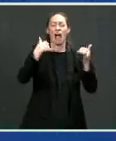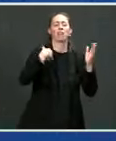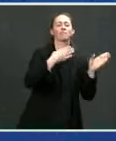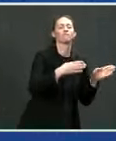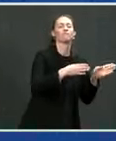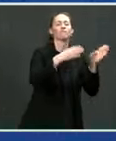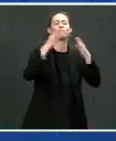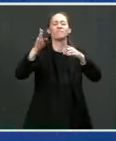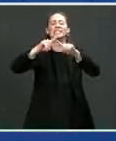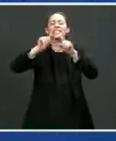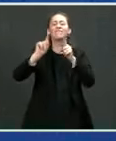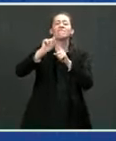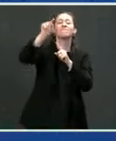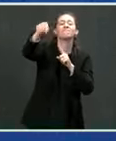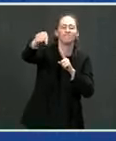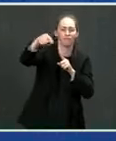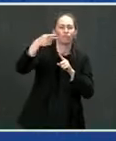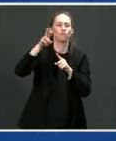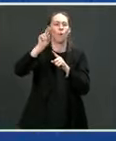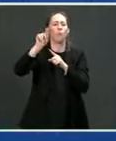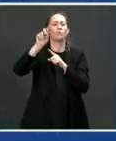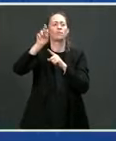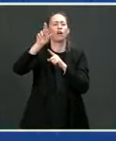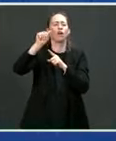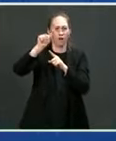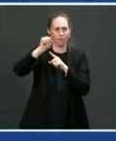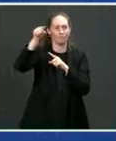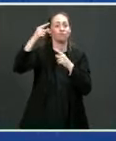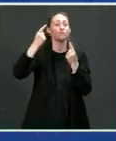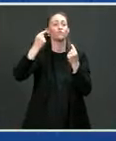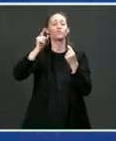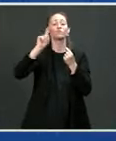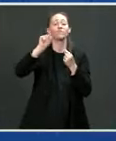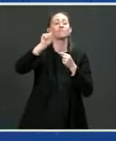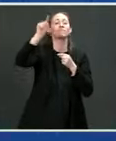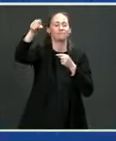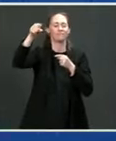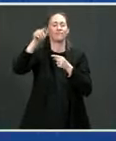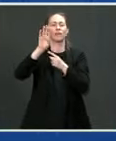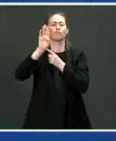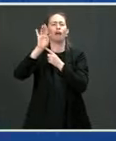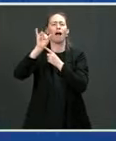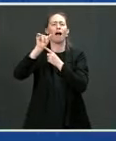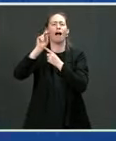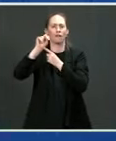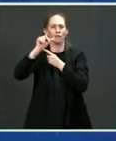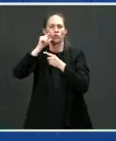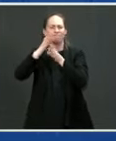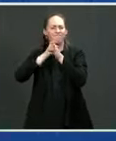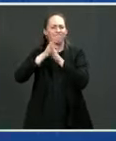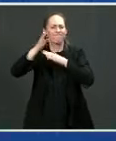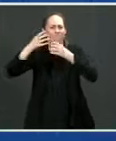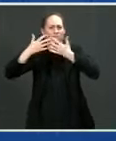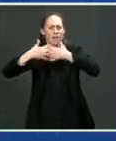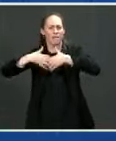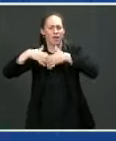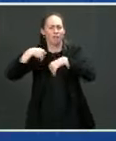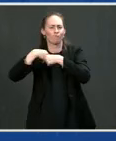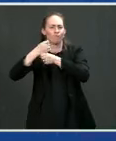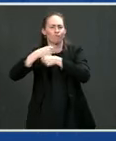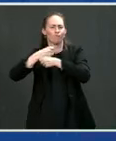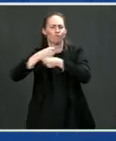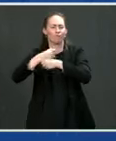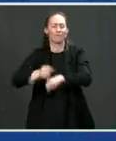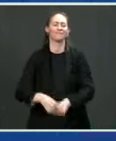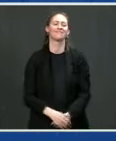for Manufacturing, Brian Miller. Go ahead. And we're going to learn more about the suppliers, including small businesses, that